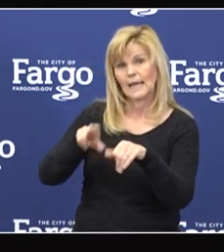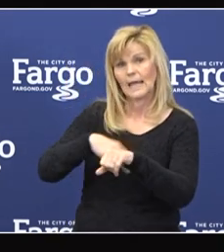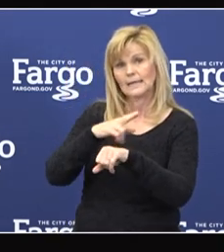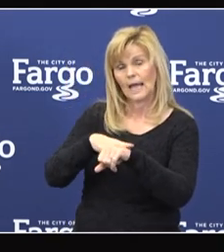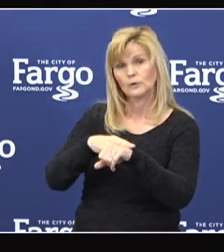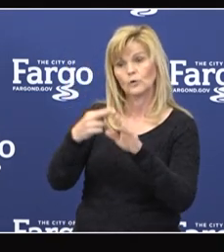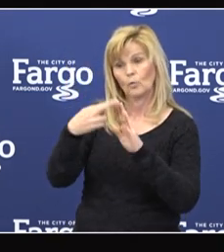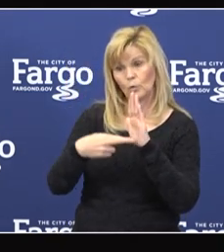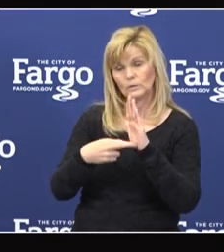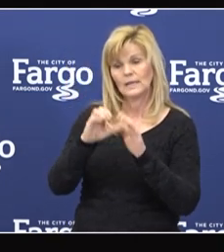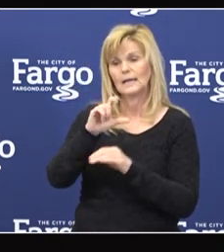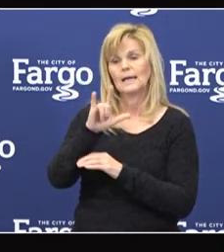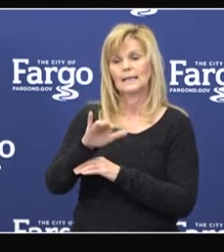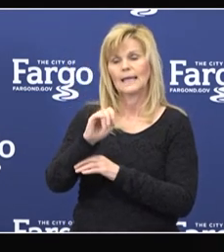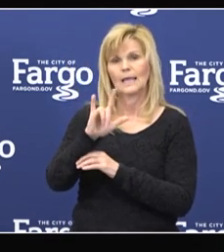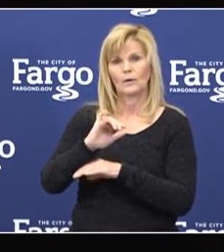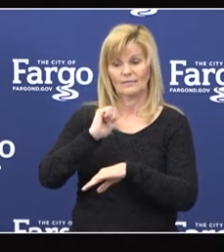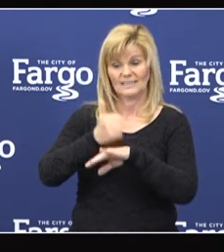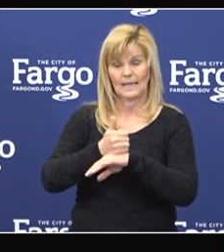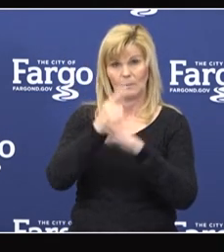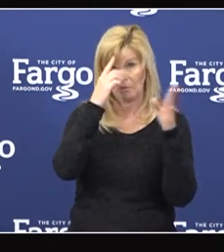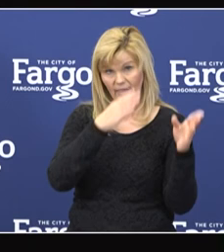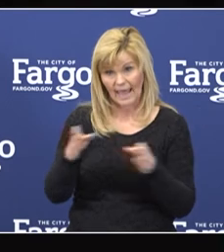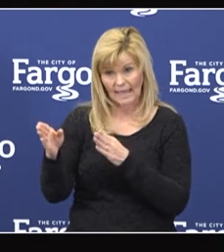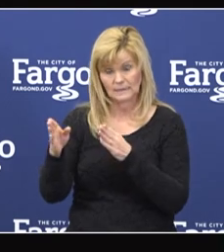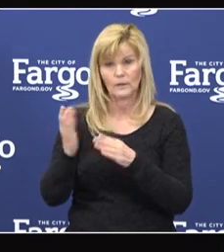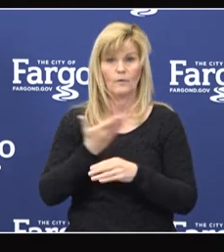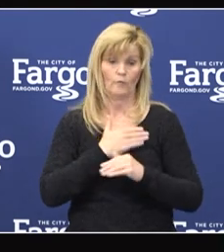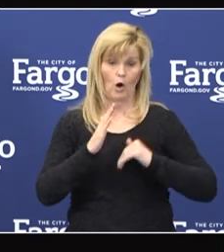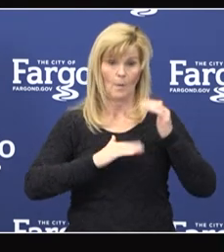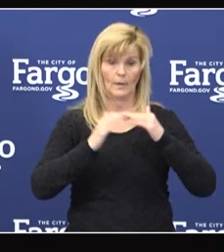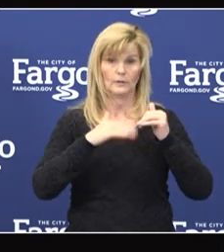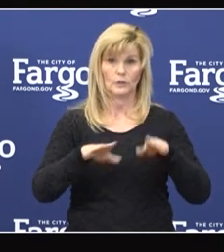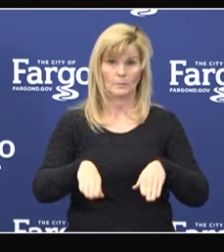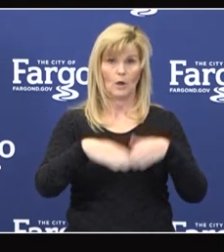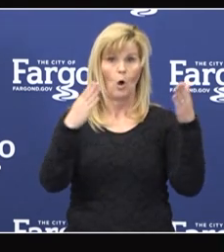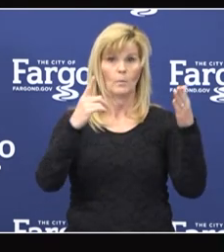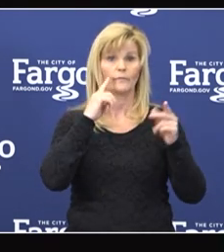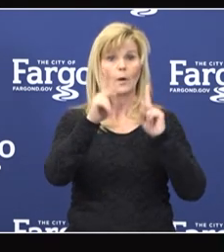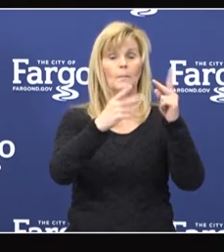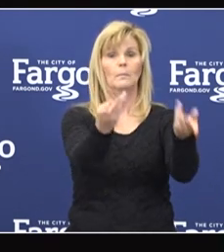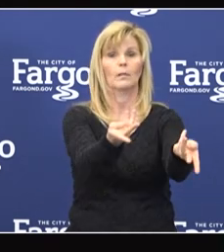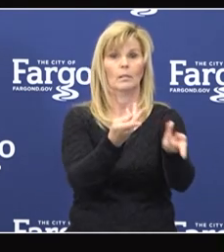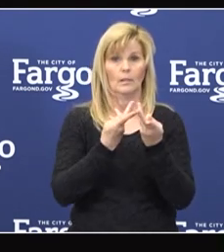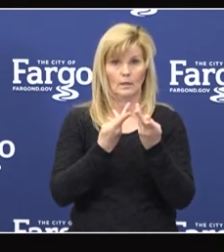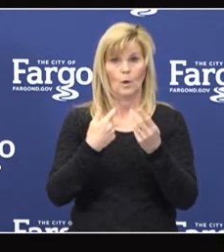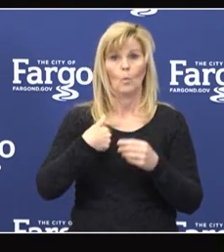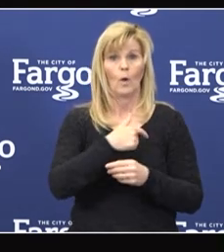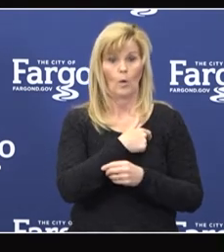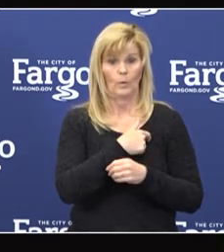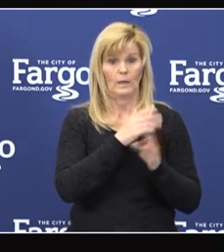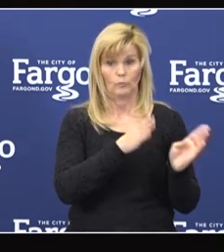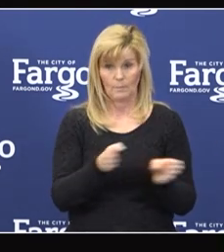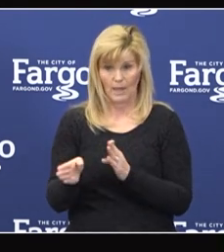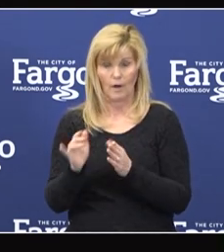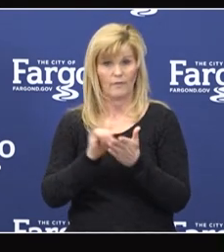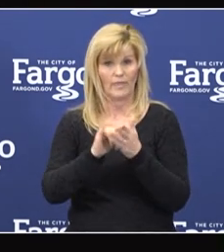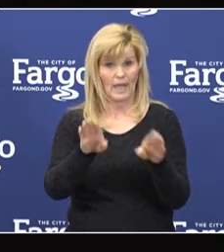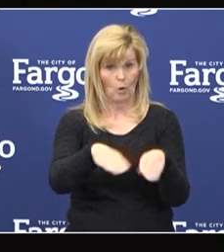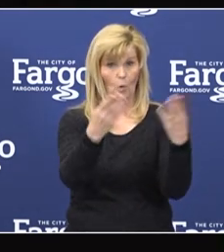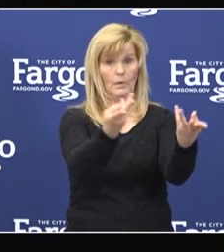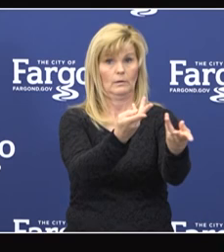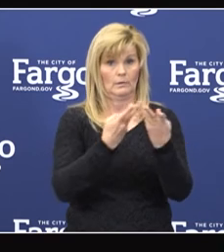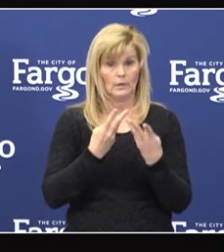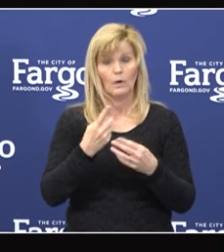Clay County has created initial plans for reopening our buildings to the public. During the initial reopening phase, the public may access